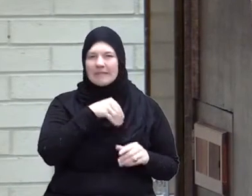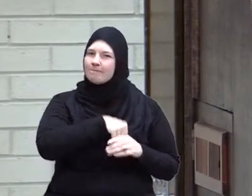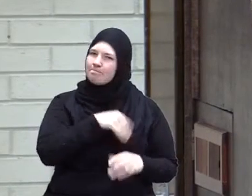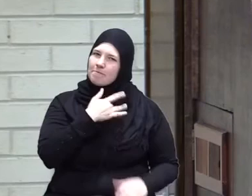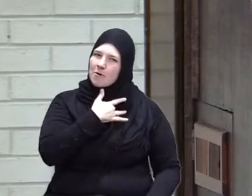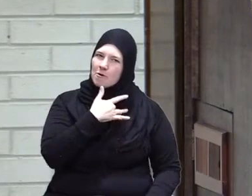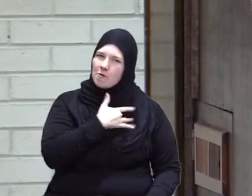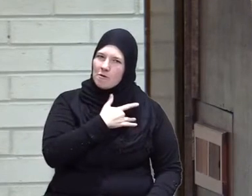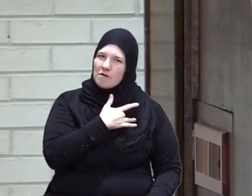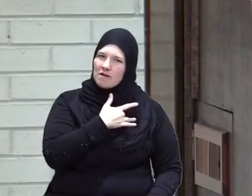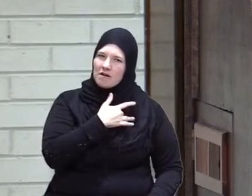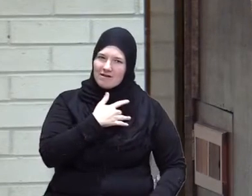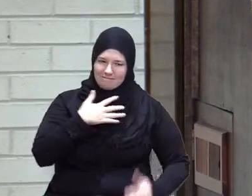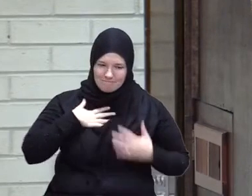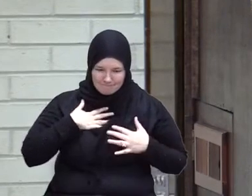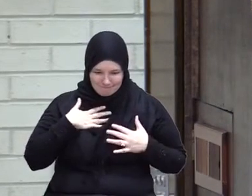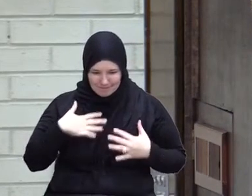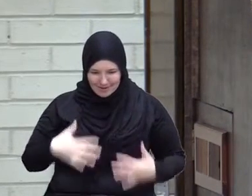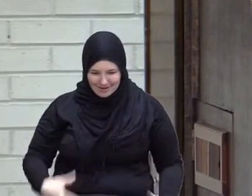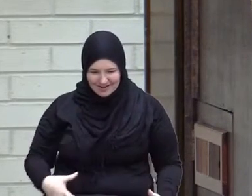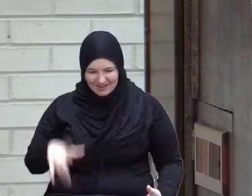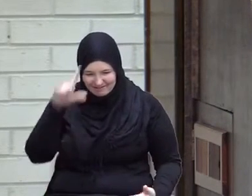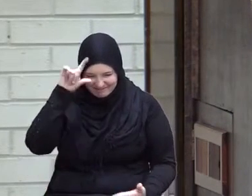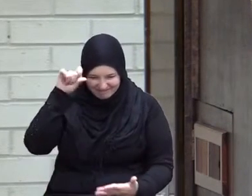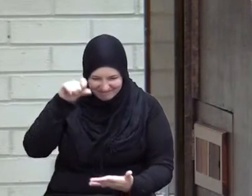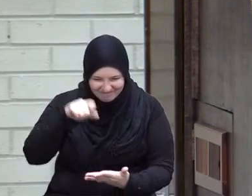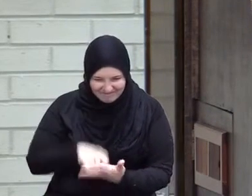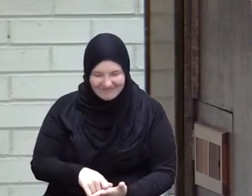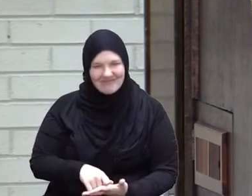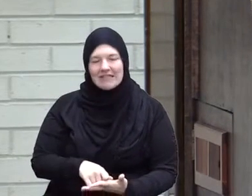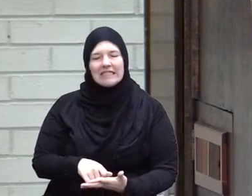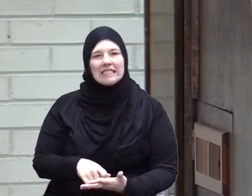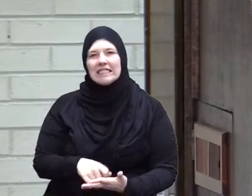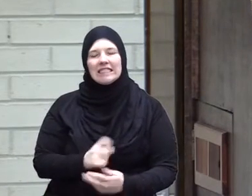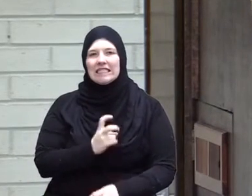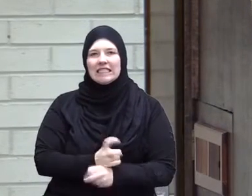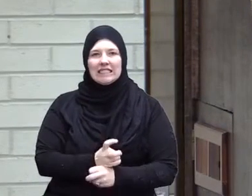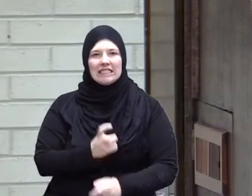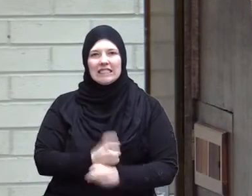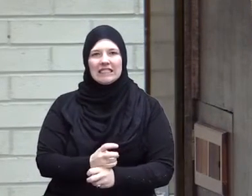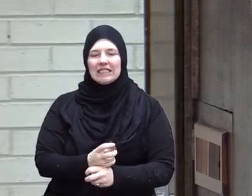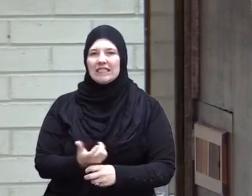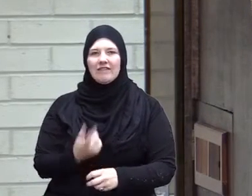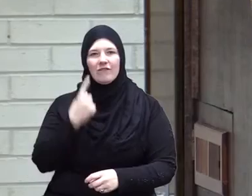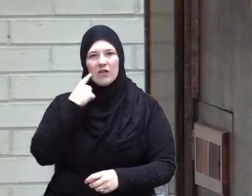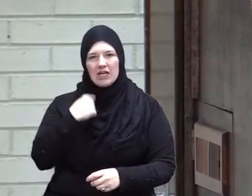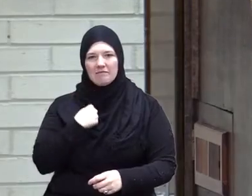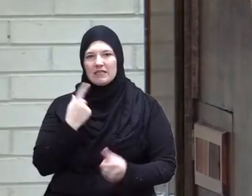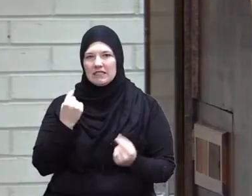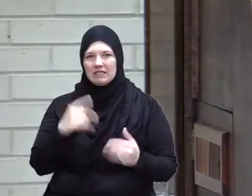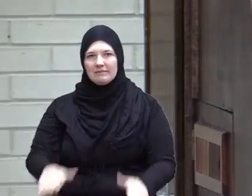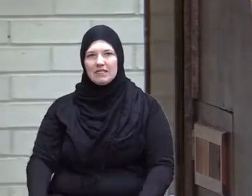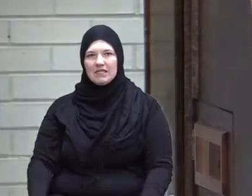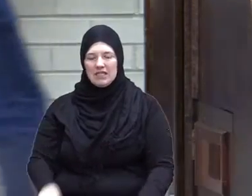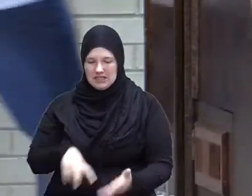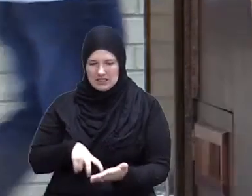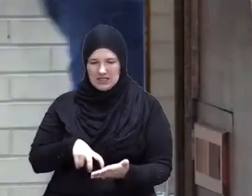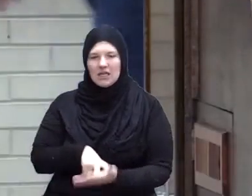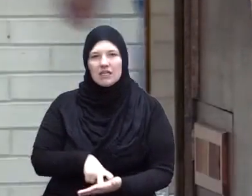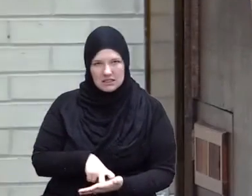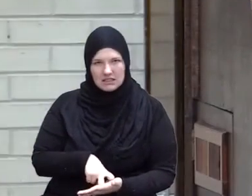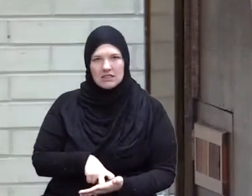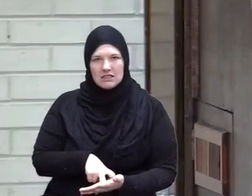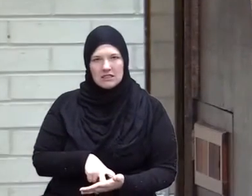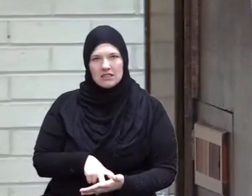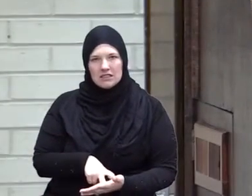to bow my body for anybody so I will kneel I will only kneel which means to